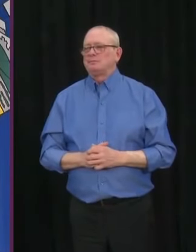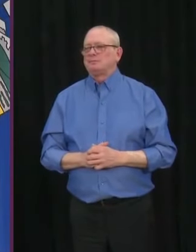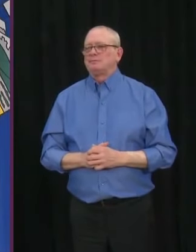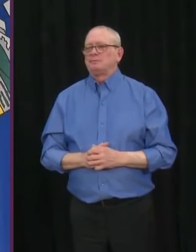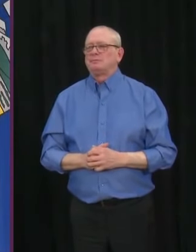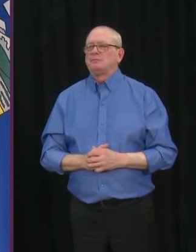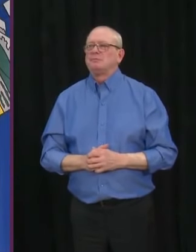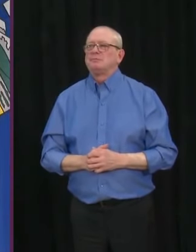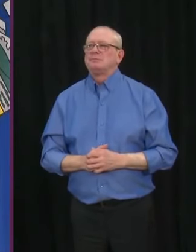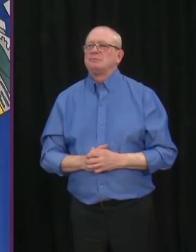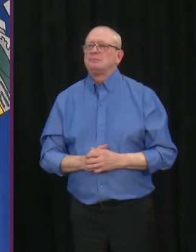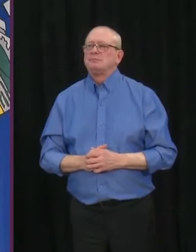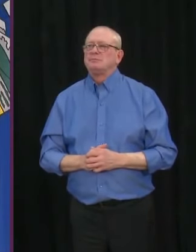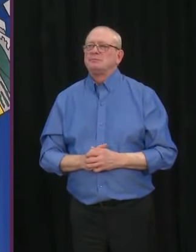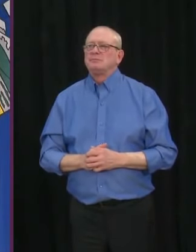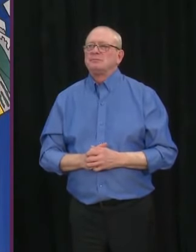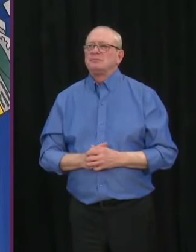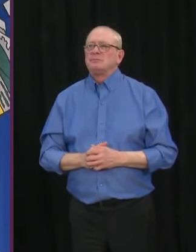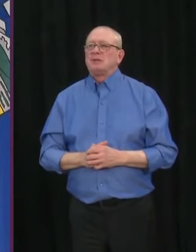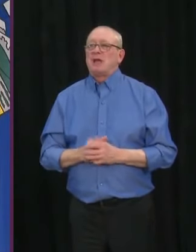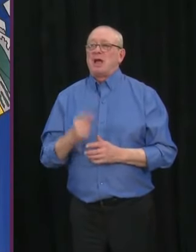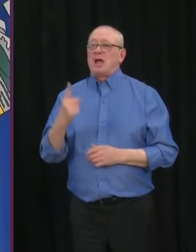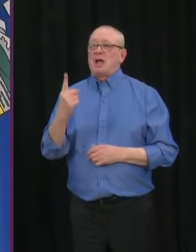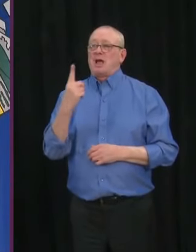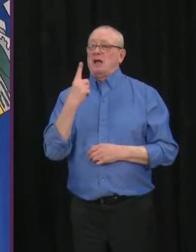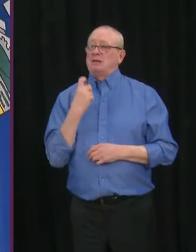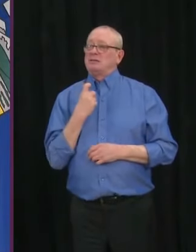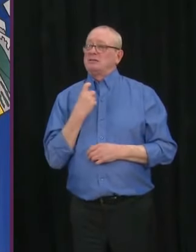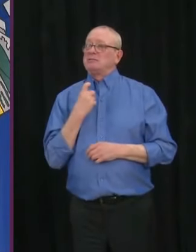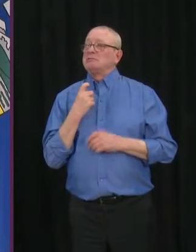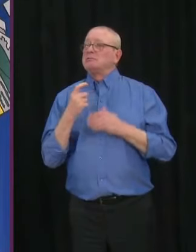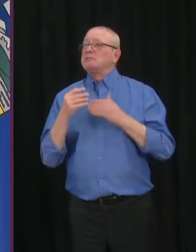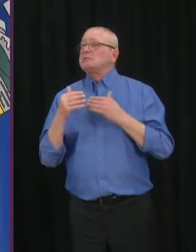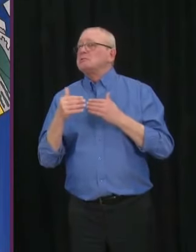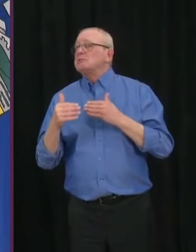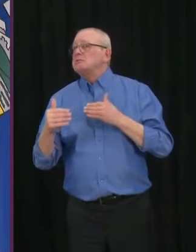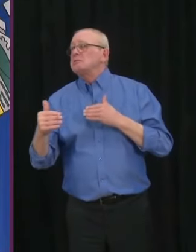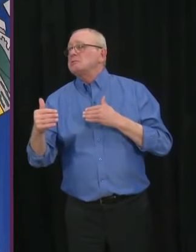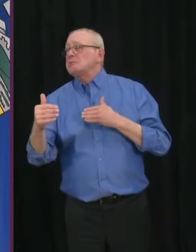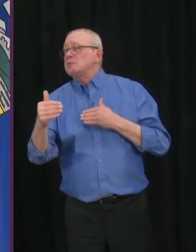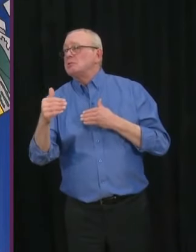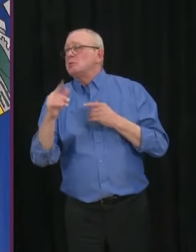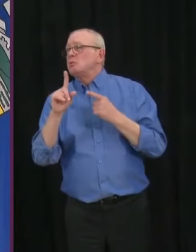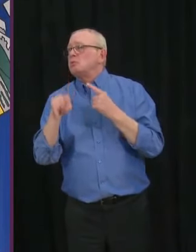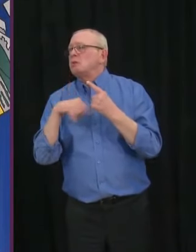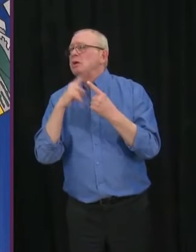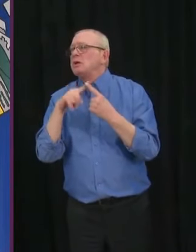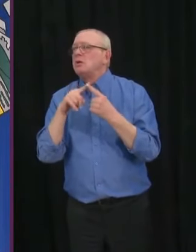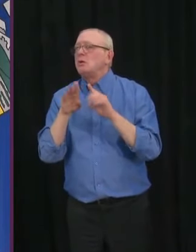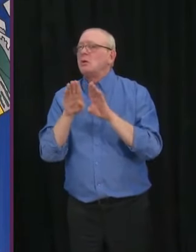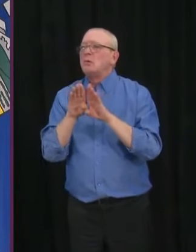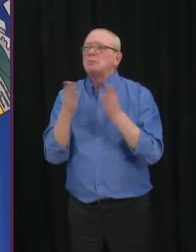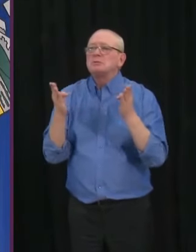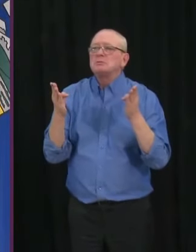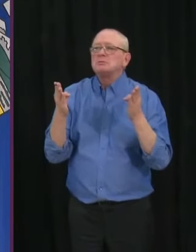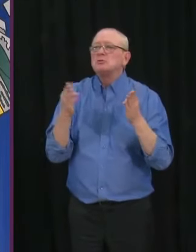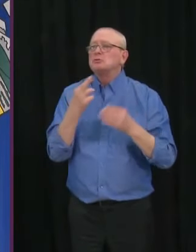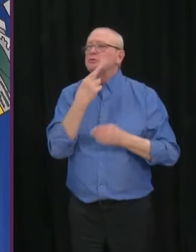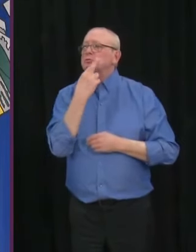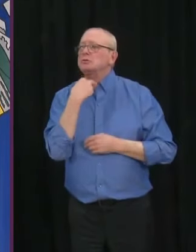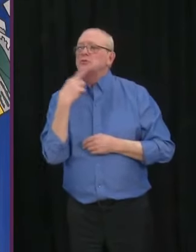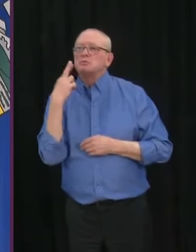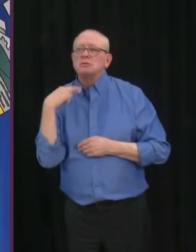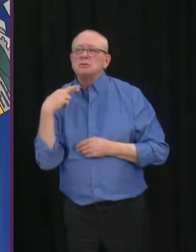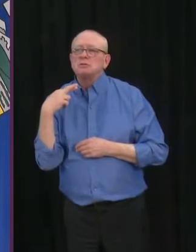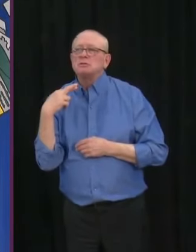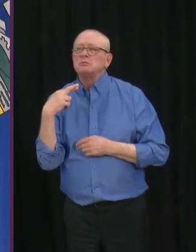How close are we, you asked about having limited capacity for, I think, the example you used was